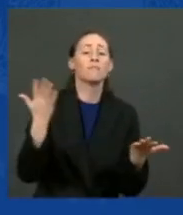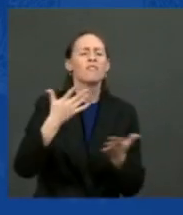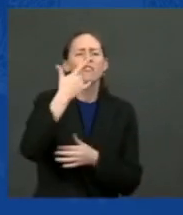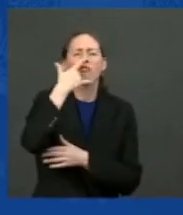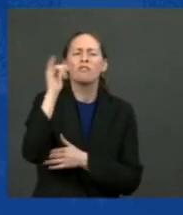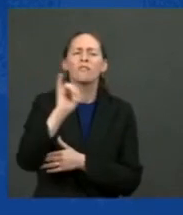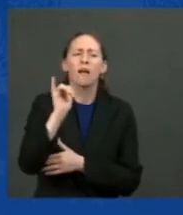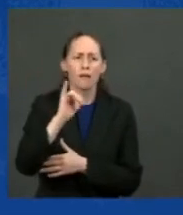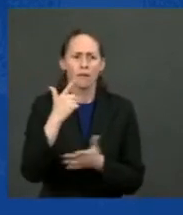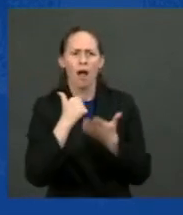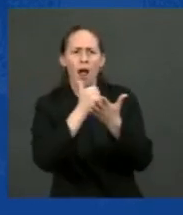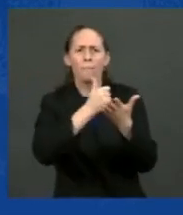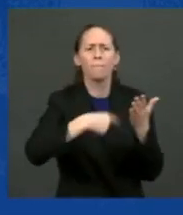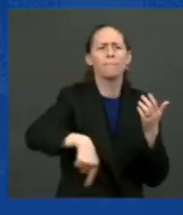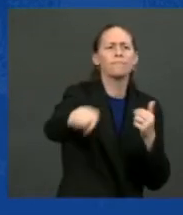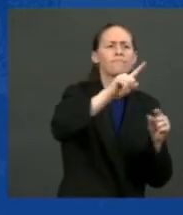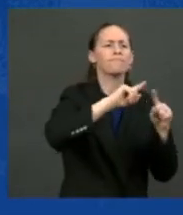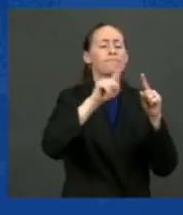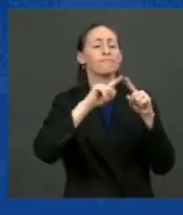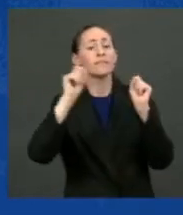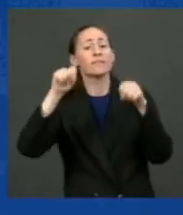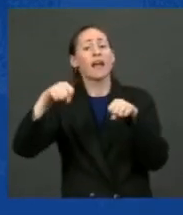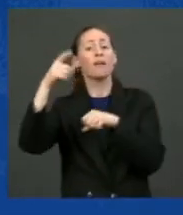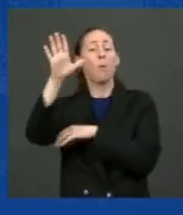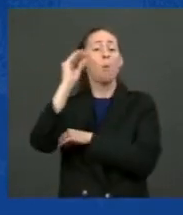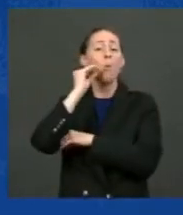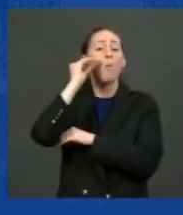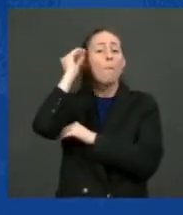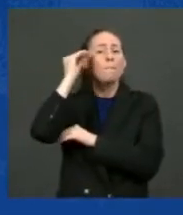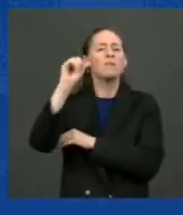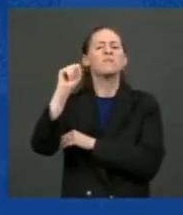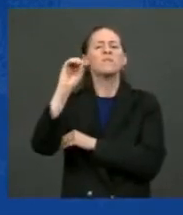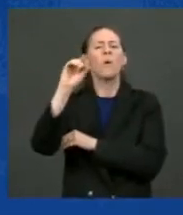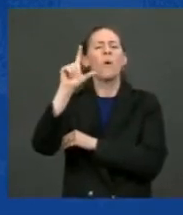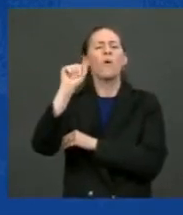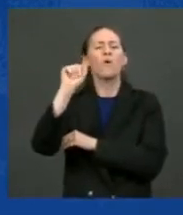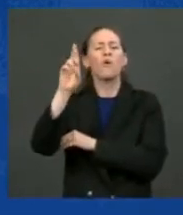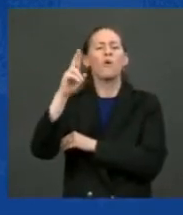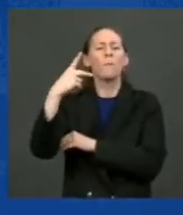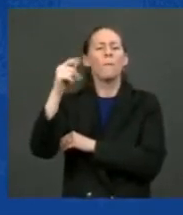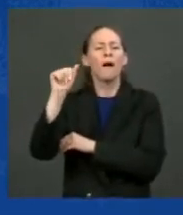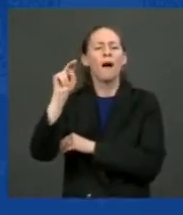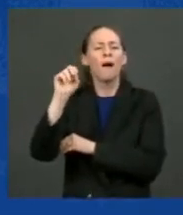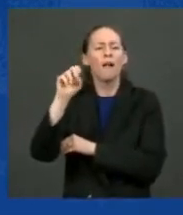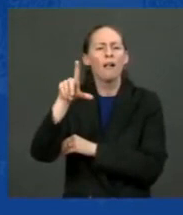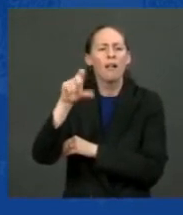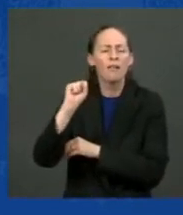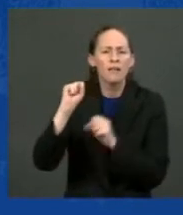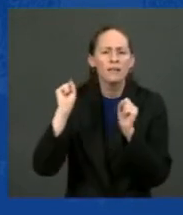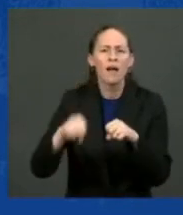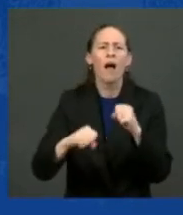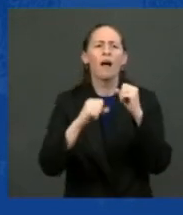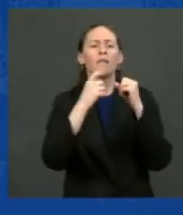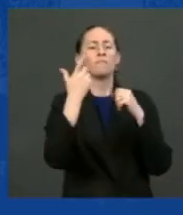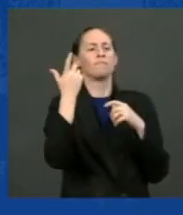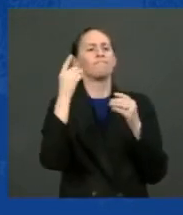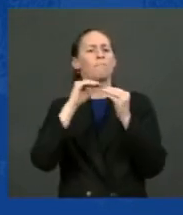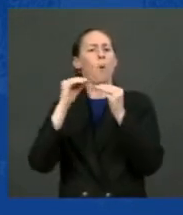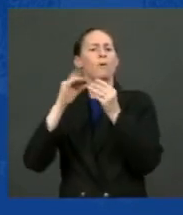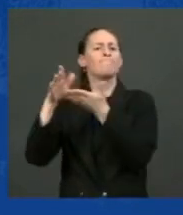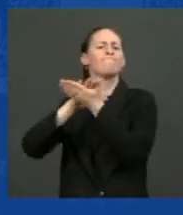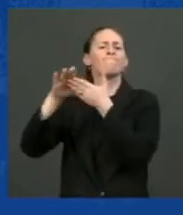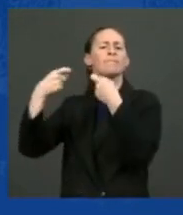panels, develop clean energy products to help businesses produce more clean energy. All told, this project will save literally